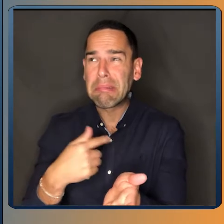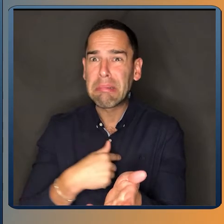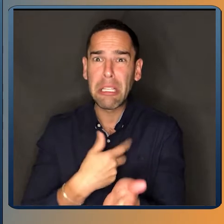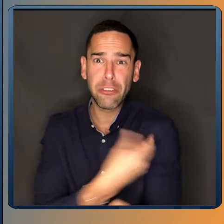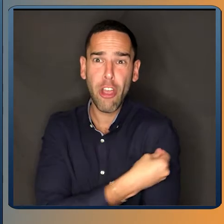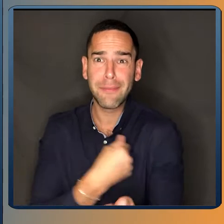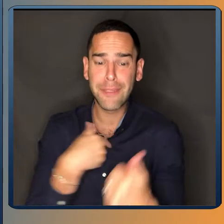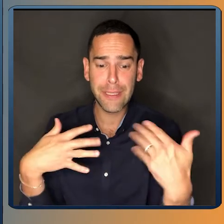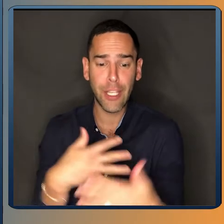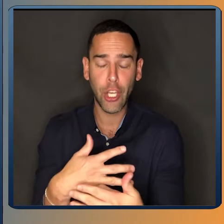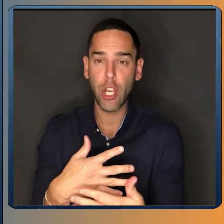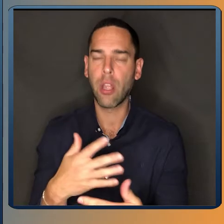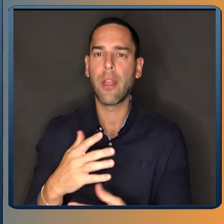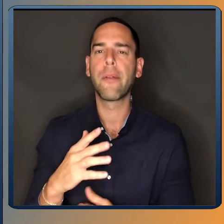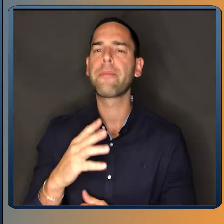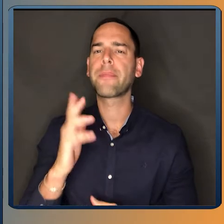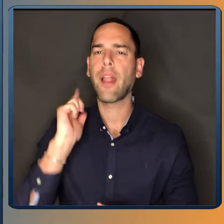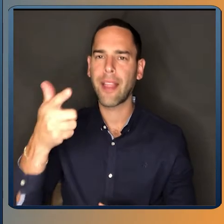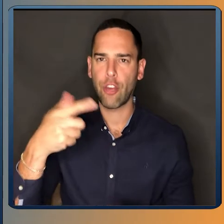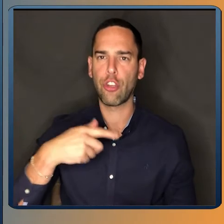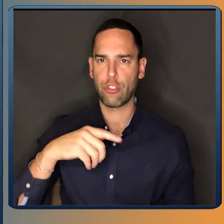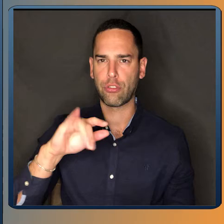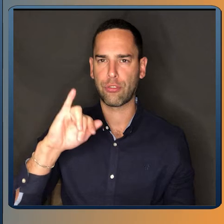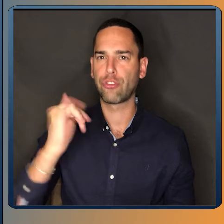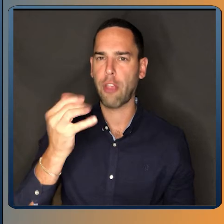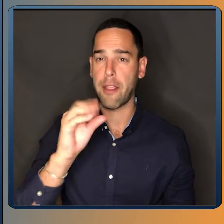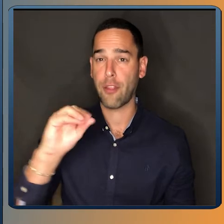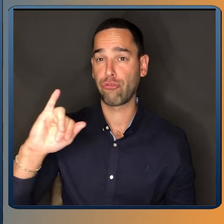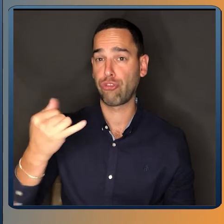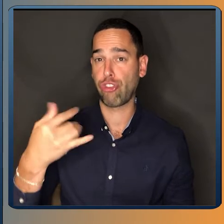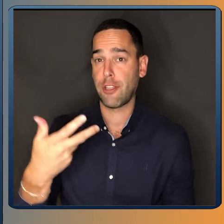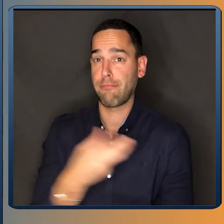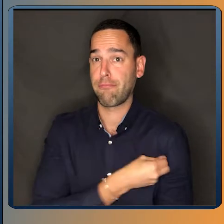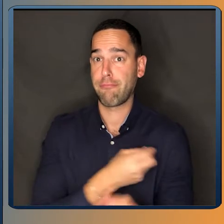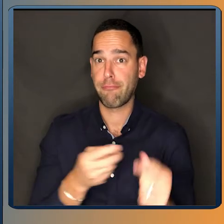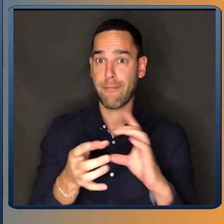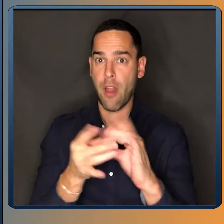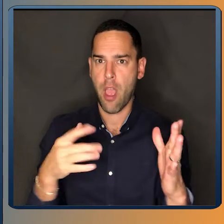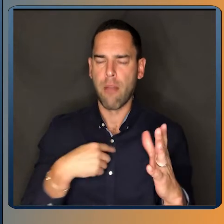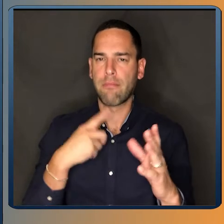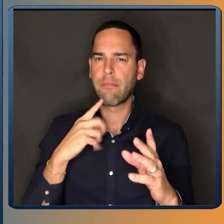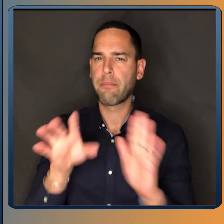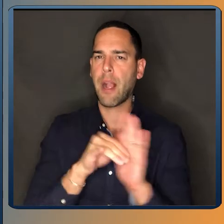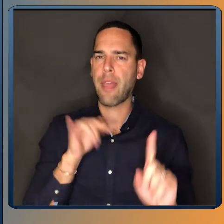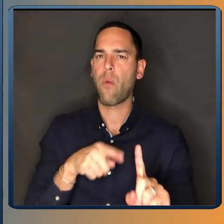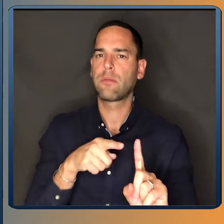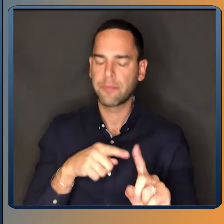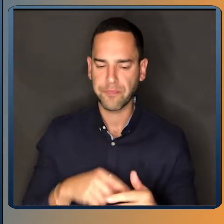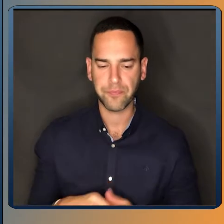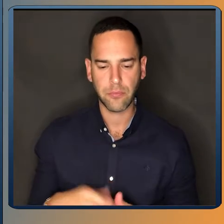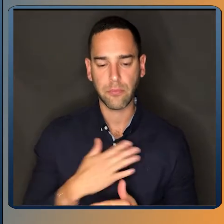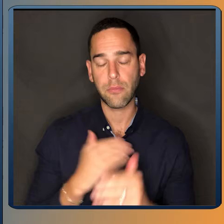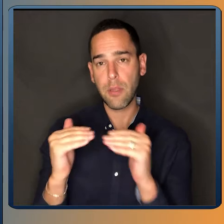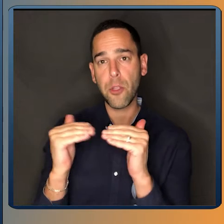I have a phobia. When the J&J come out, that is what, that is the one that I am going to take. When